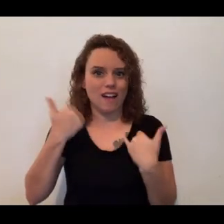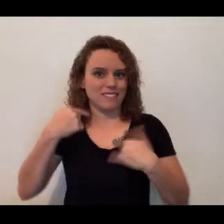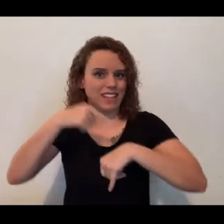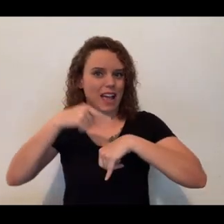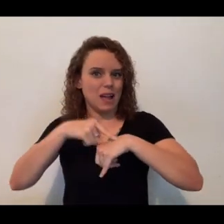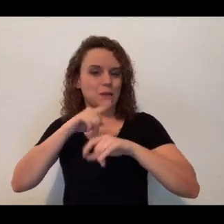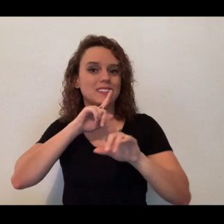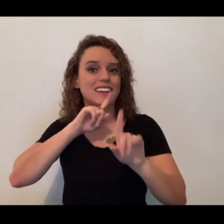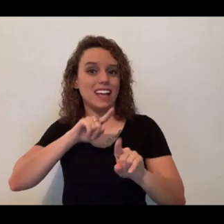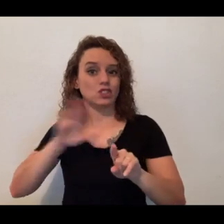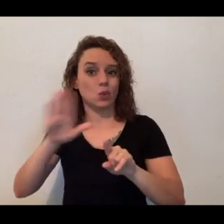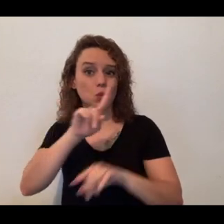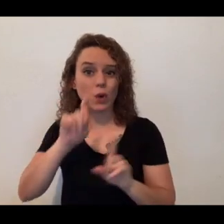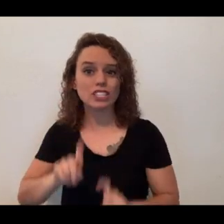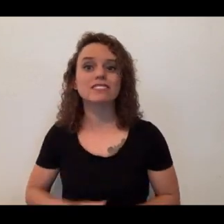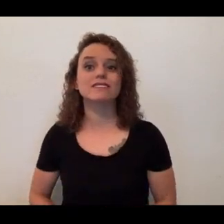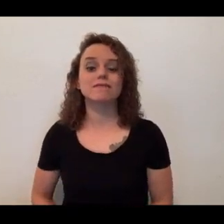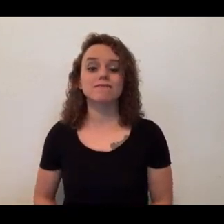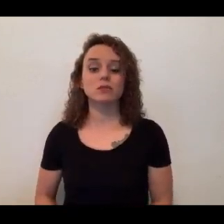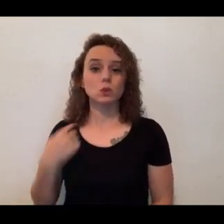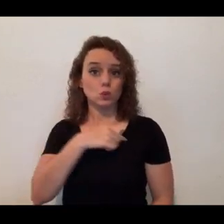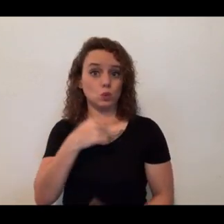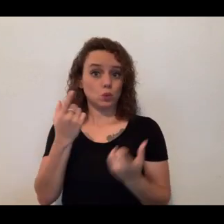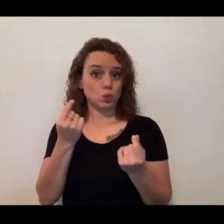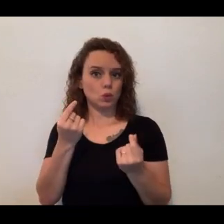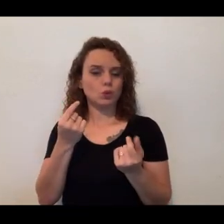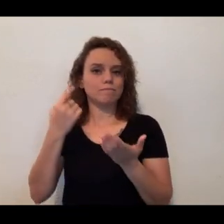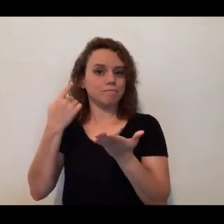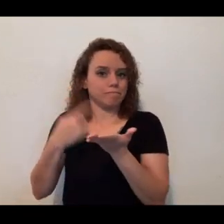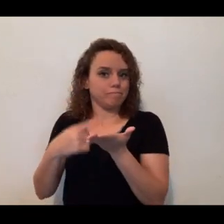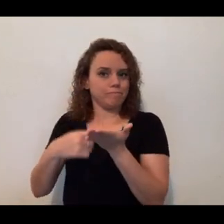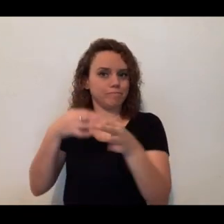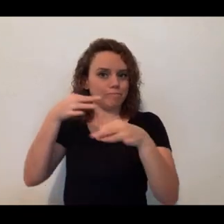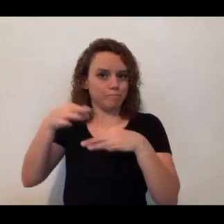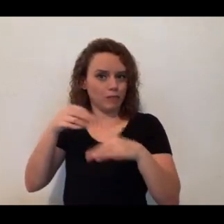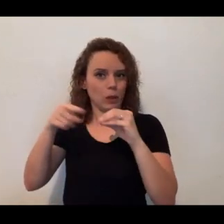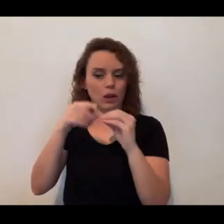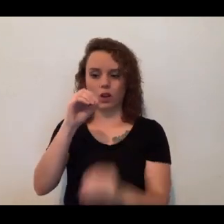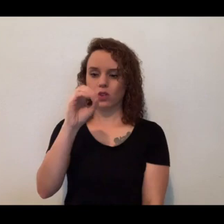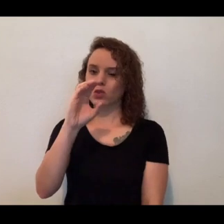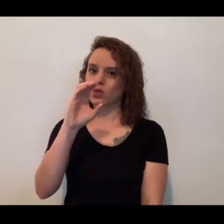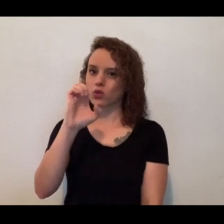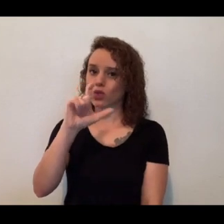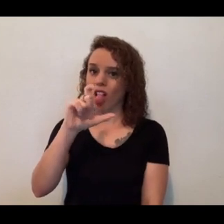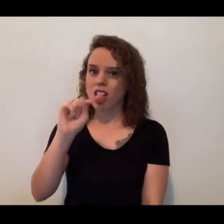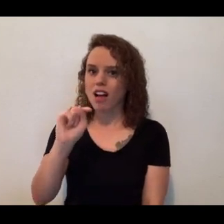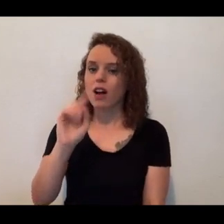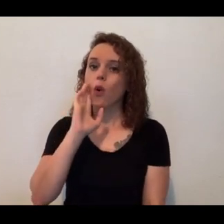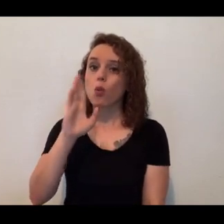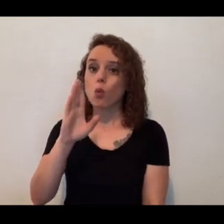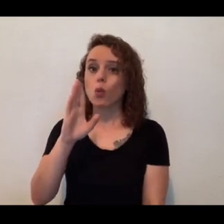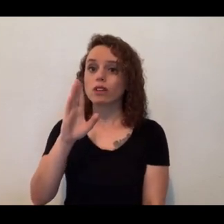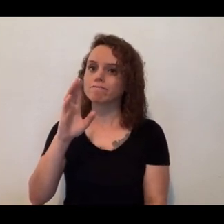So, what we're going to do is we're going to talk about ocelots. We're going to talk a little bit about their natural history and their